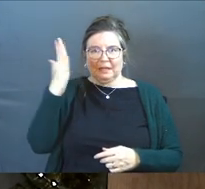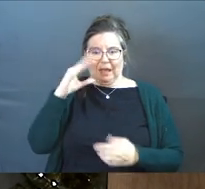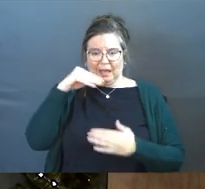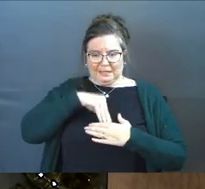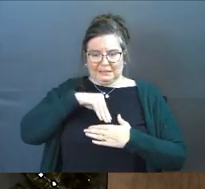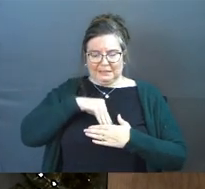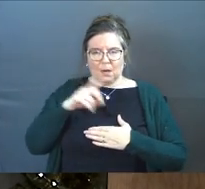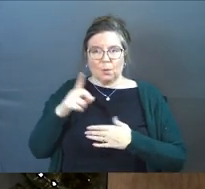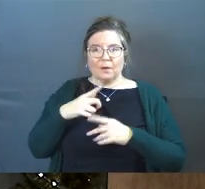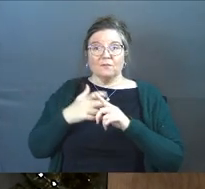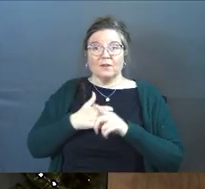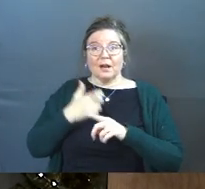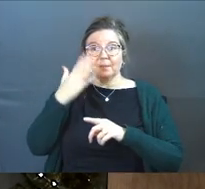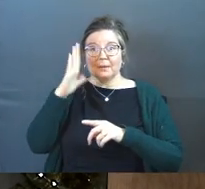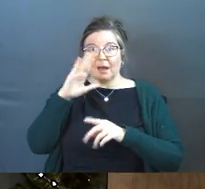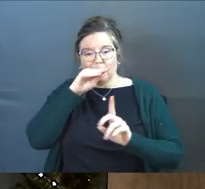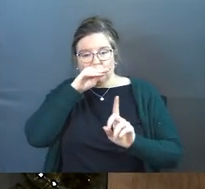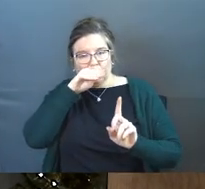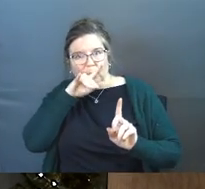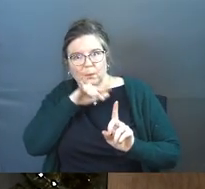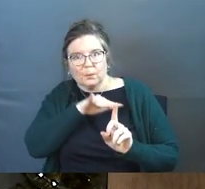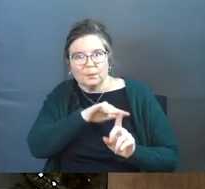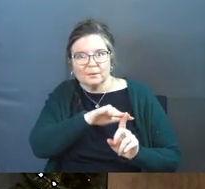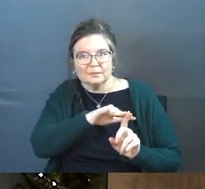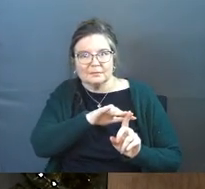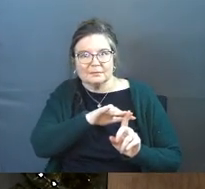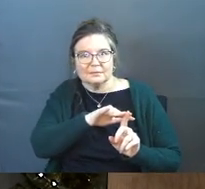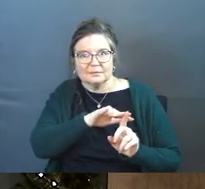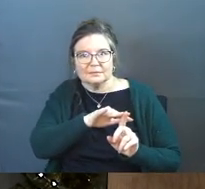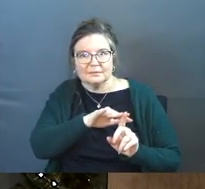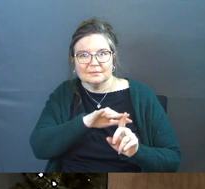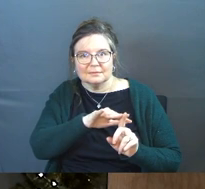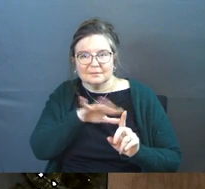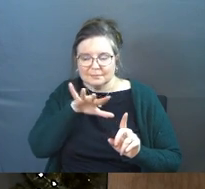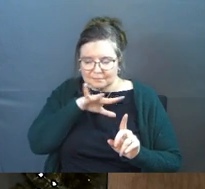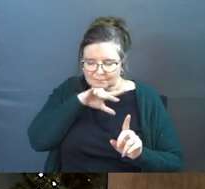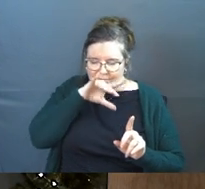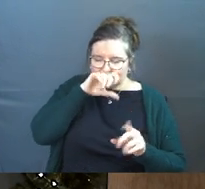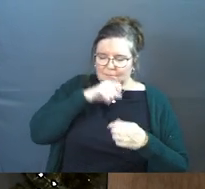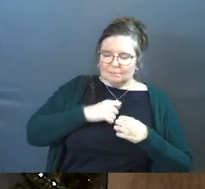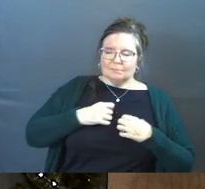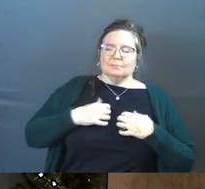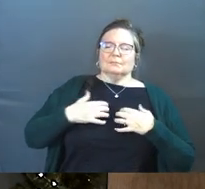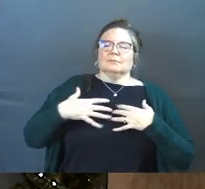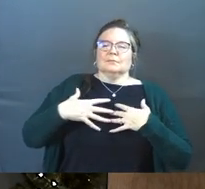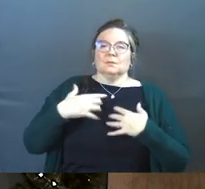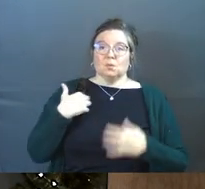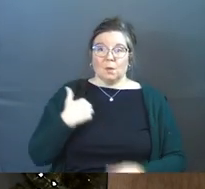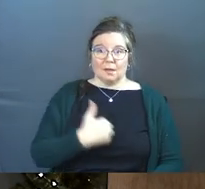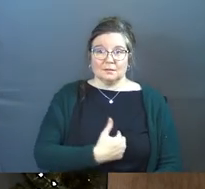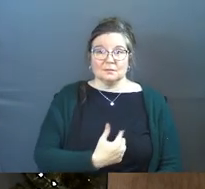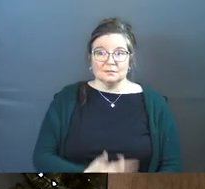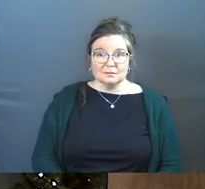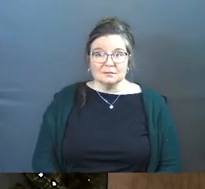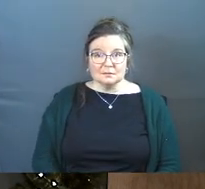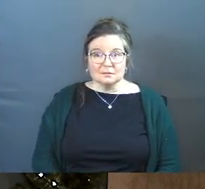come from? It came from the divine. Breathe directly in to us.